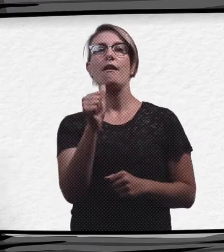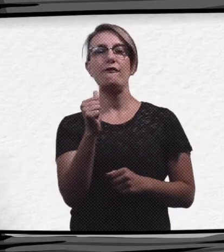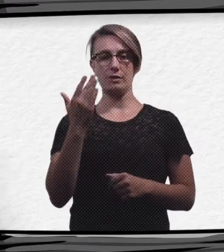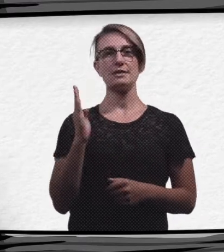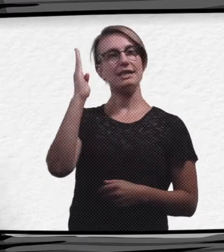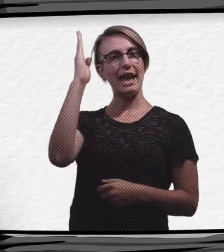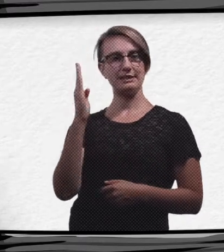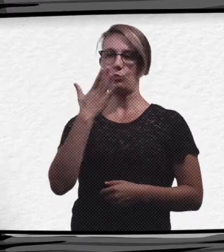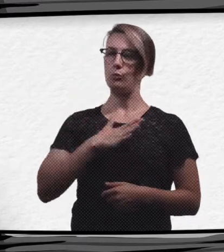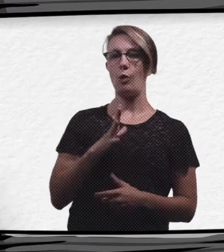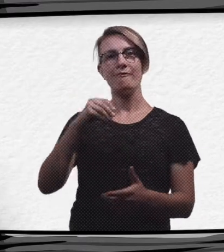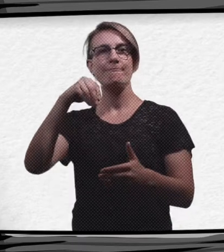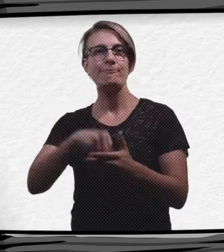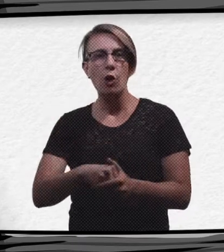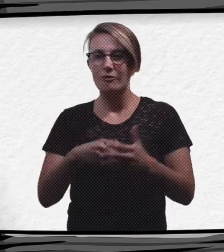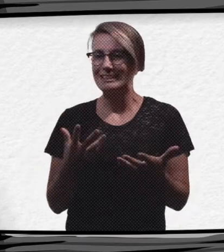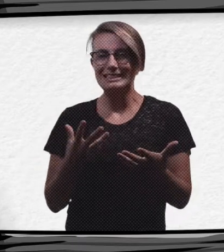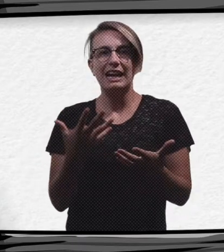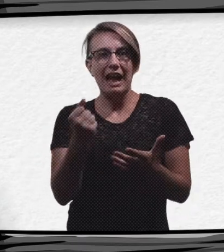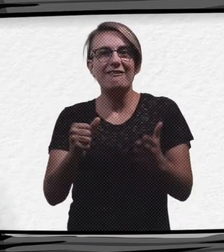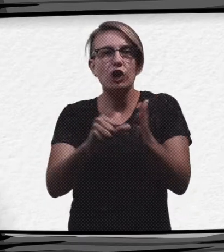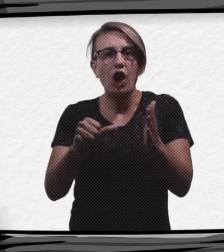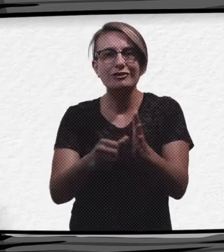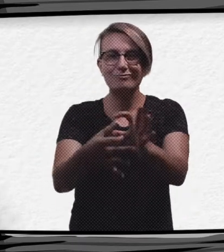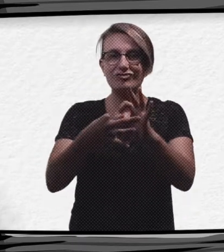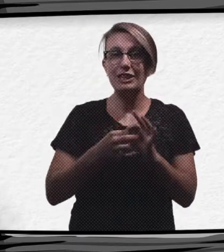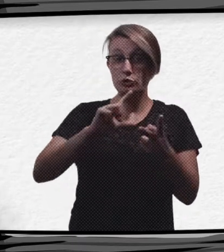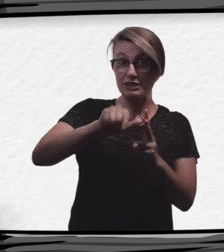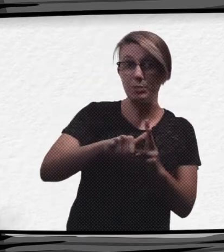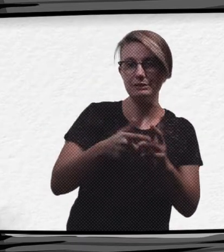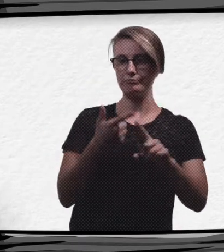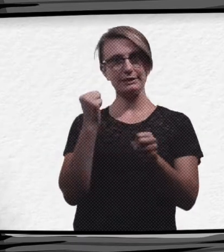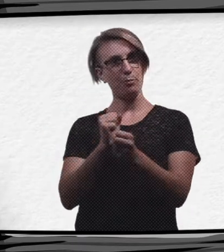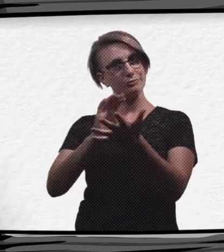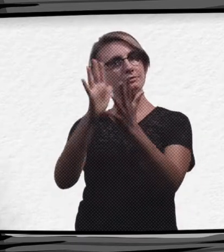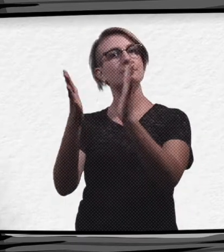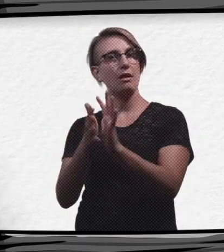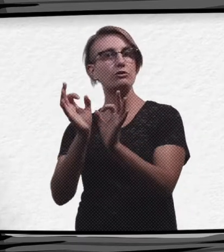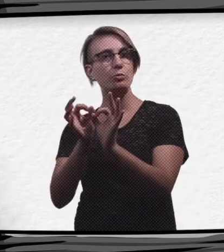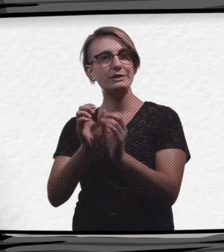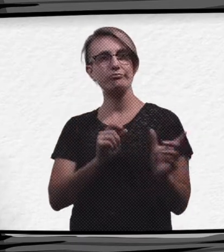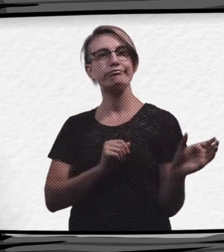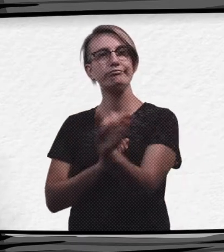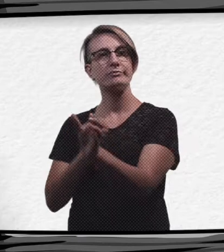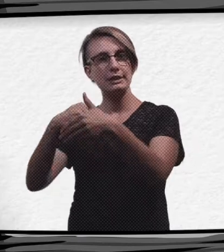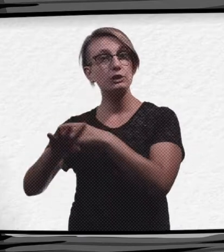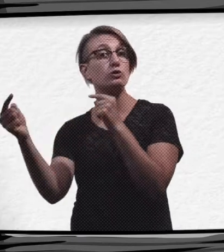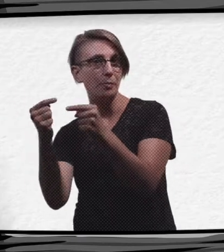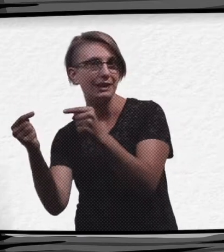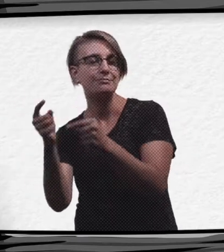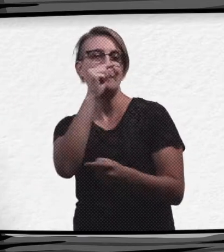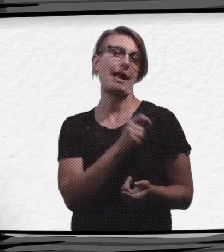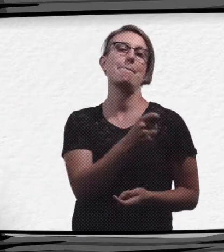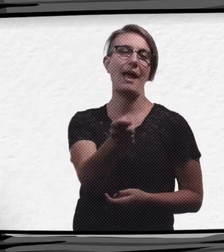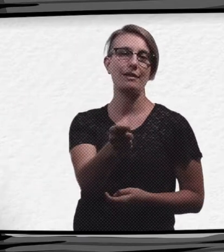like getting an NZSL interpreter for a debate. It could also be accessed by non-profits to make material more accessible, like